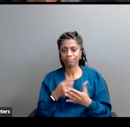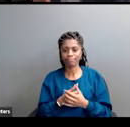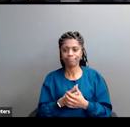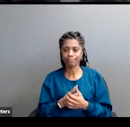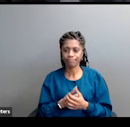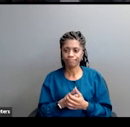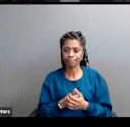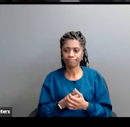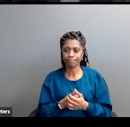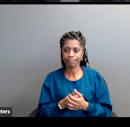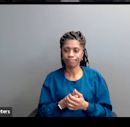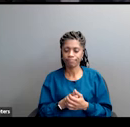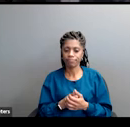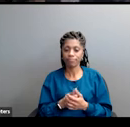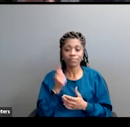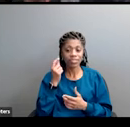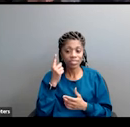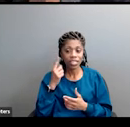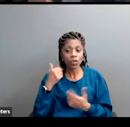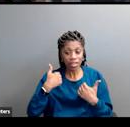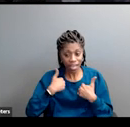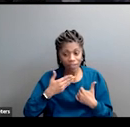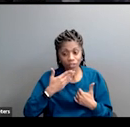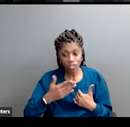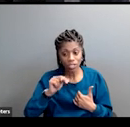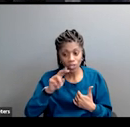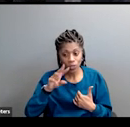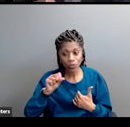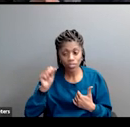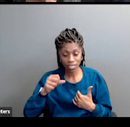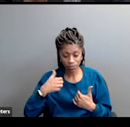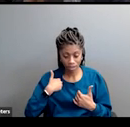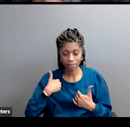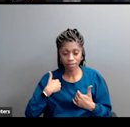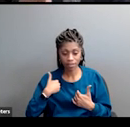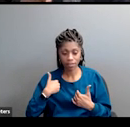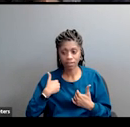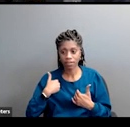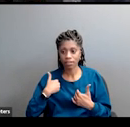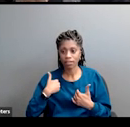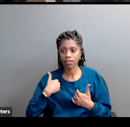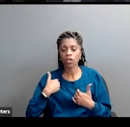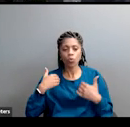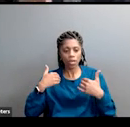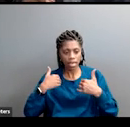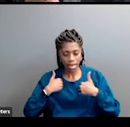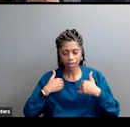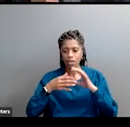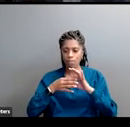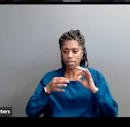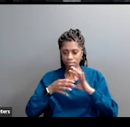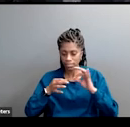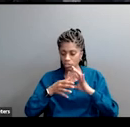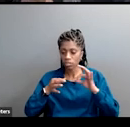There's really good news here. The really good news is there's a message that already